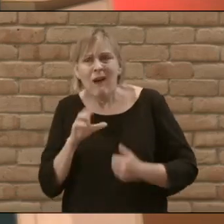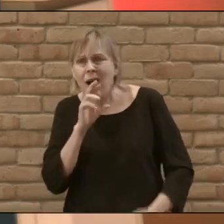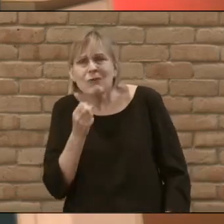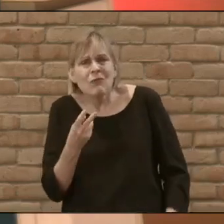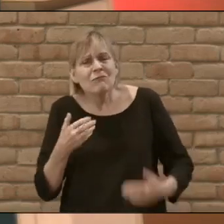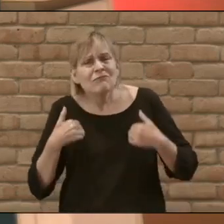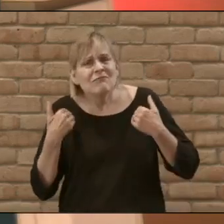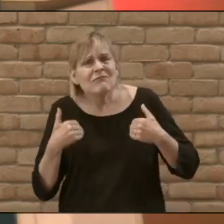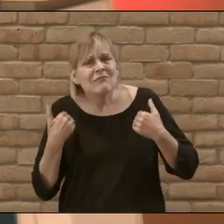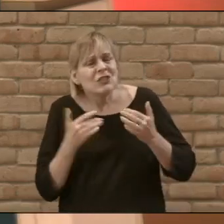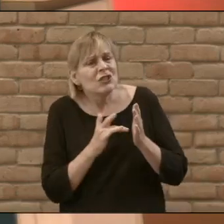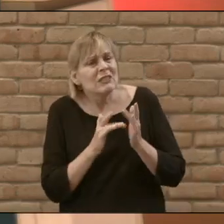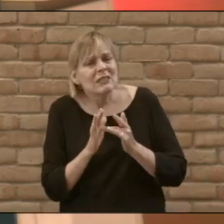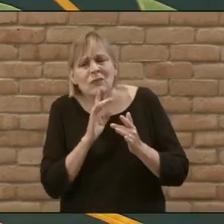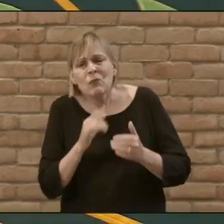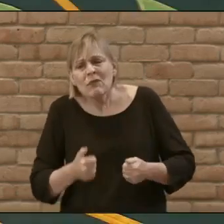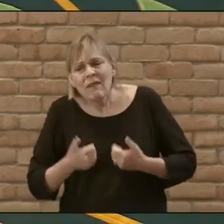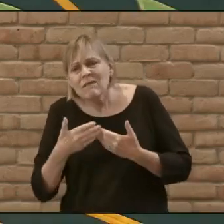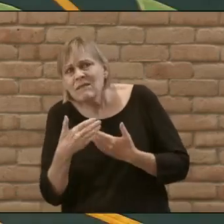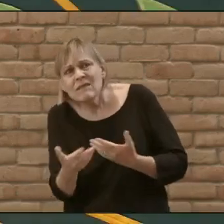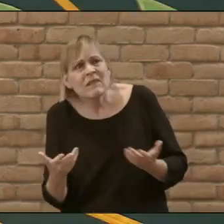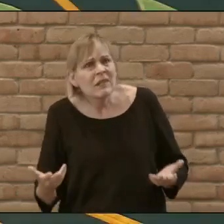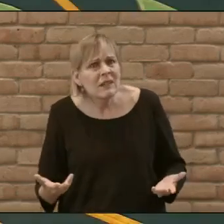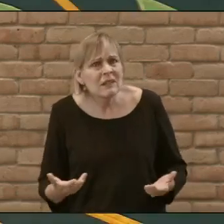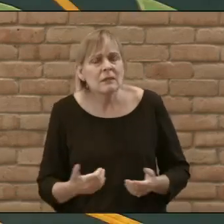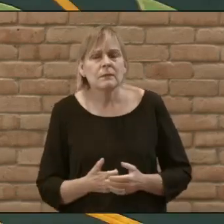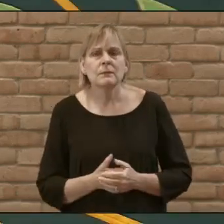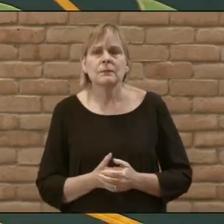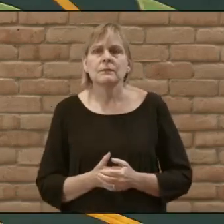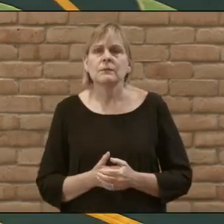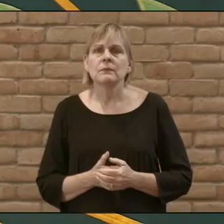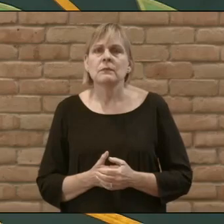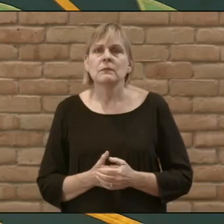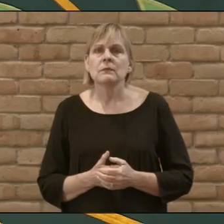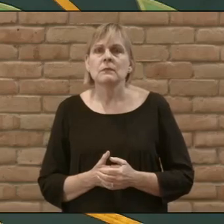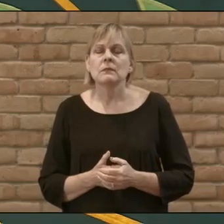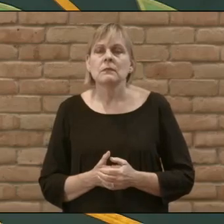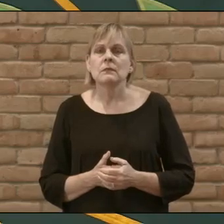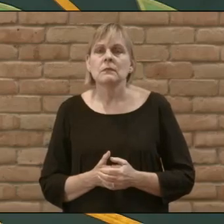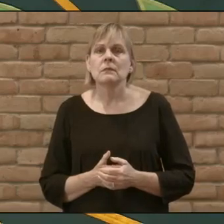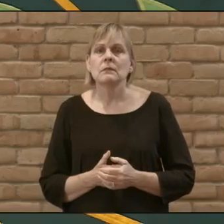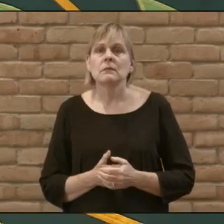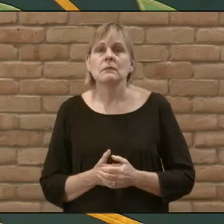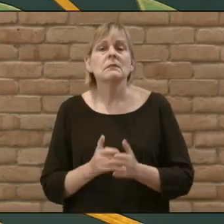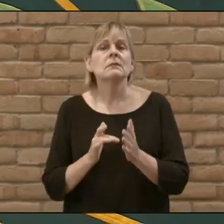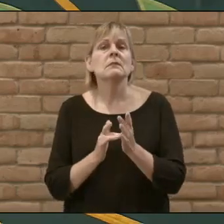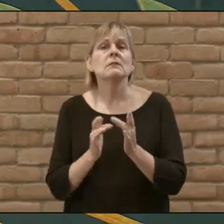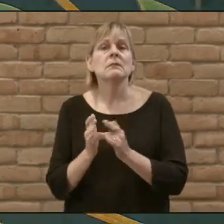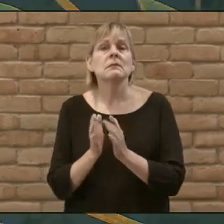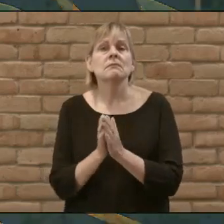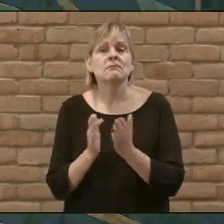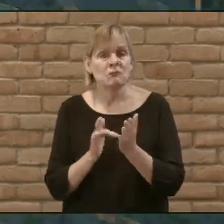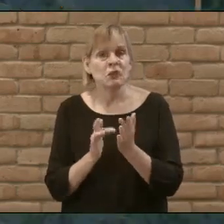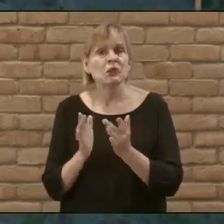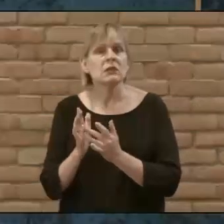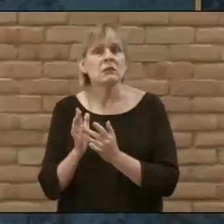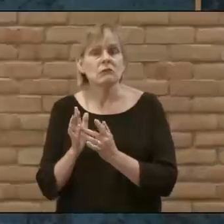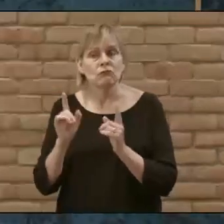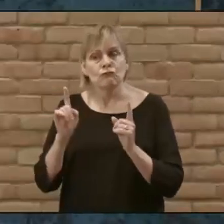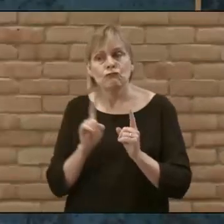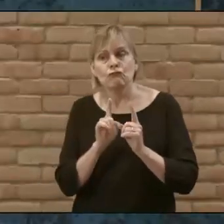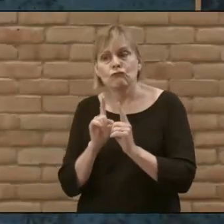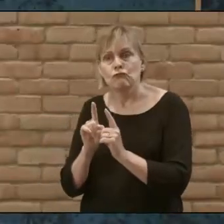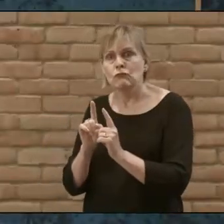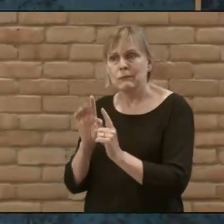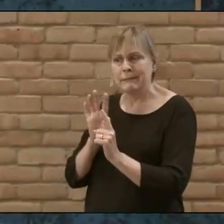12, Jesus. There's so much life ahead of her. And the text says that Jesus went with him and all the people